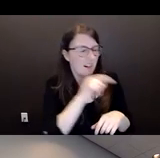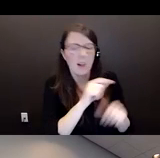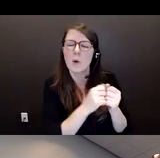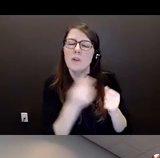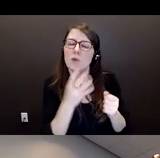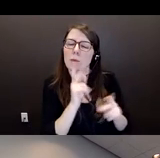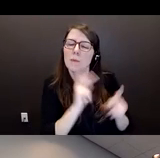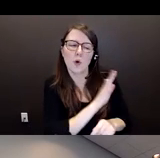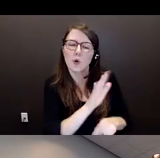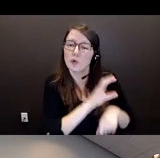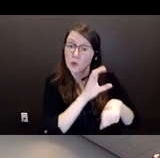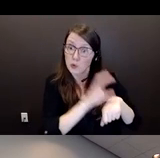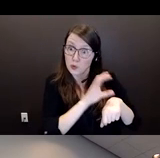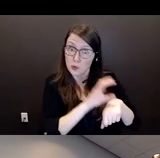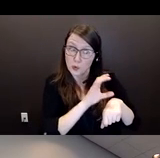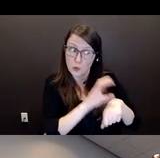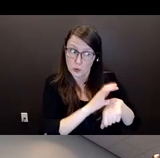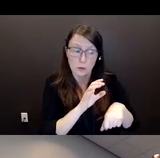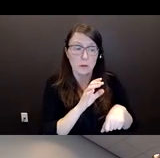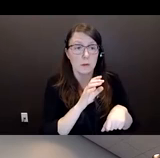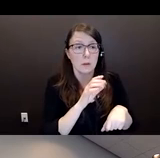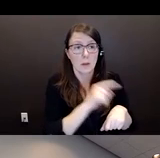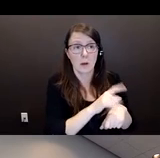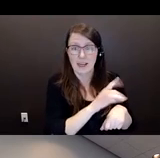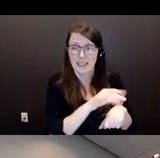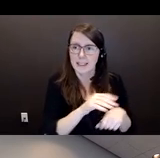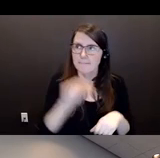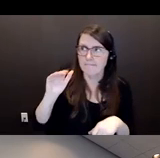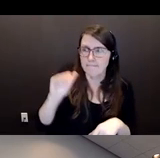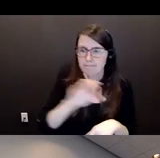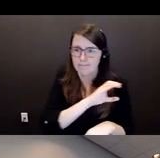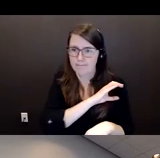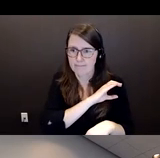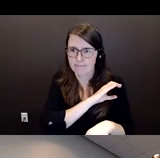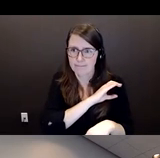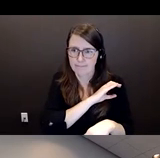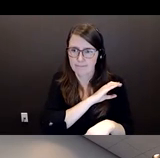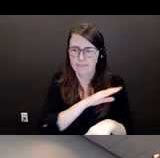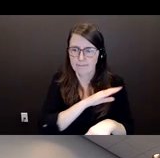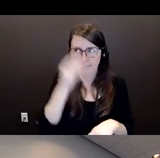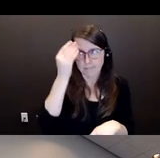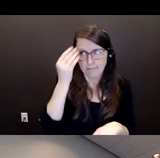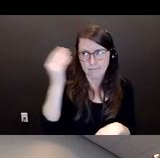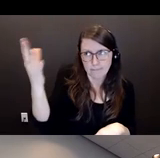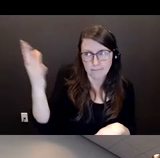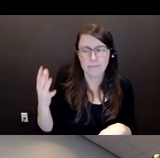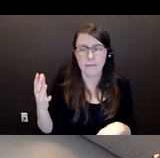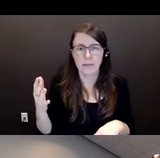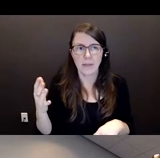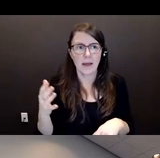church, had come to police, and reported the fact that she believed that